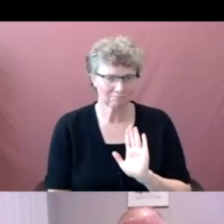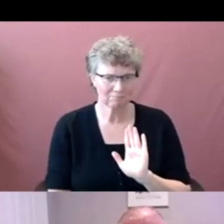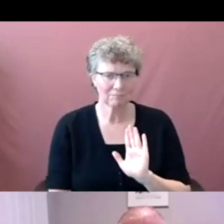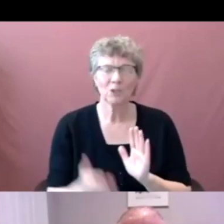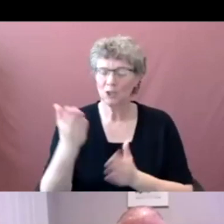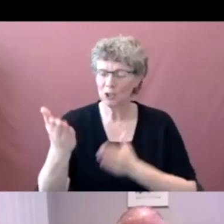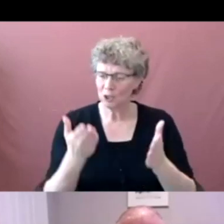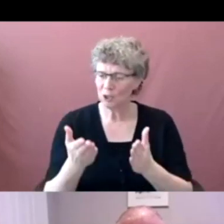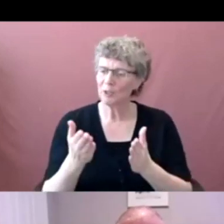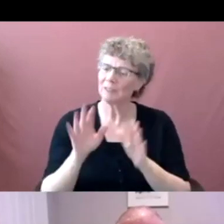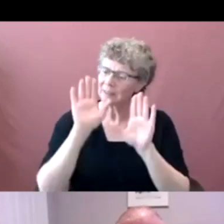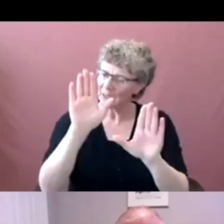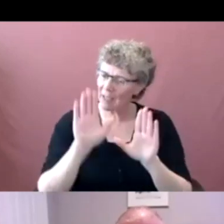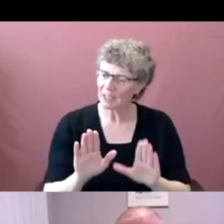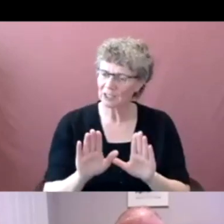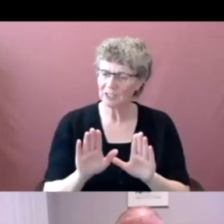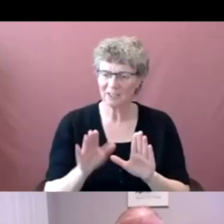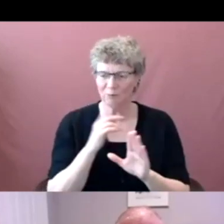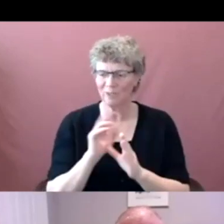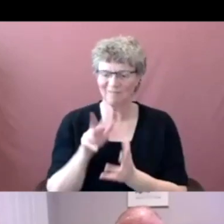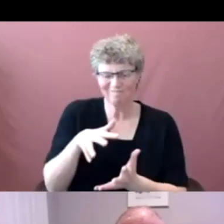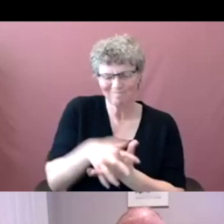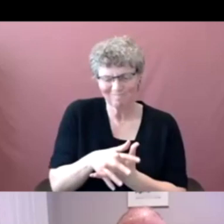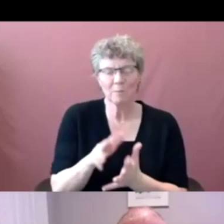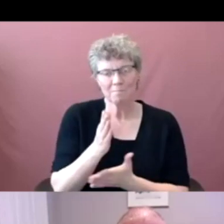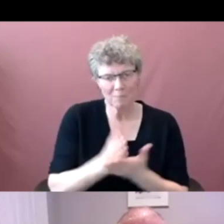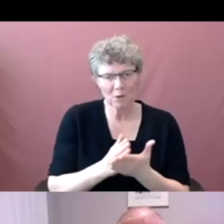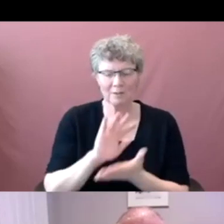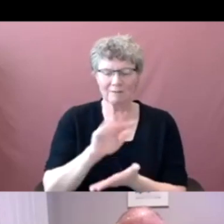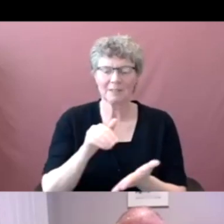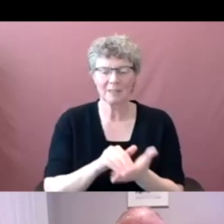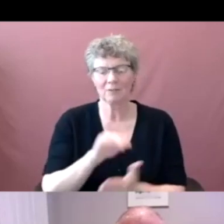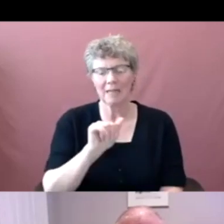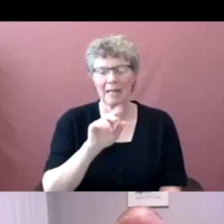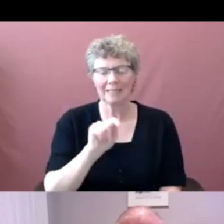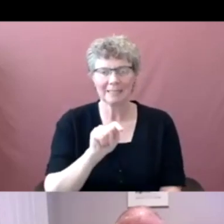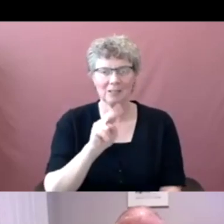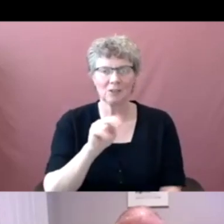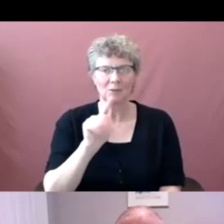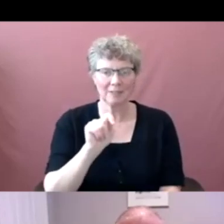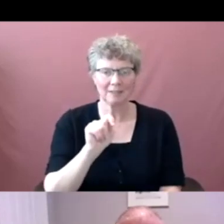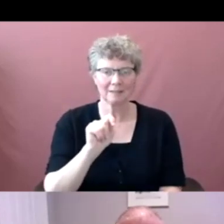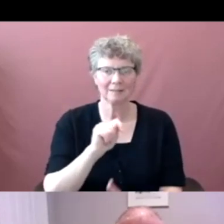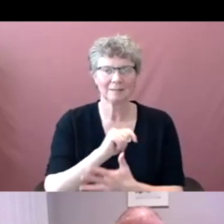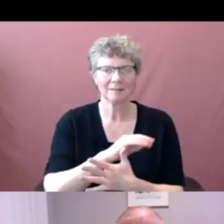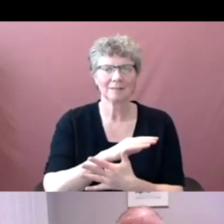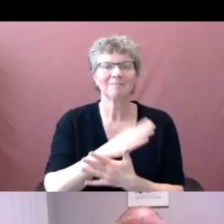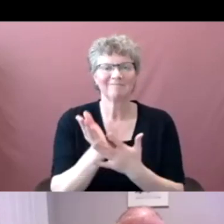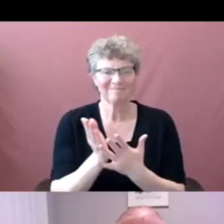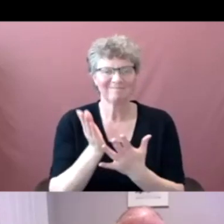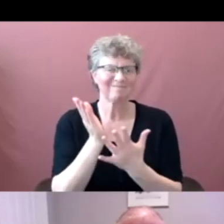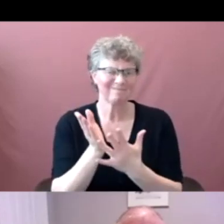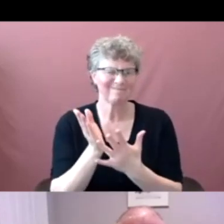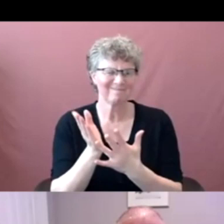encoded within the central IT unit. The third center of excellence is the chief information